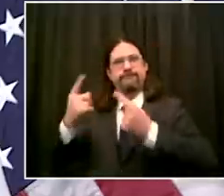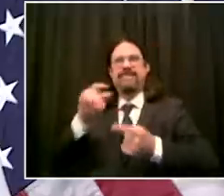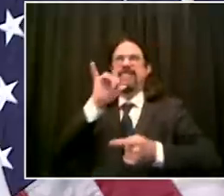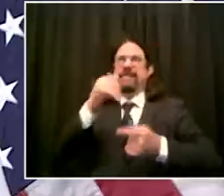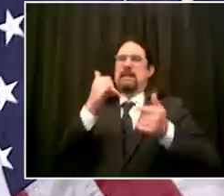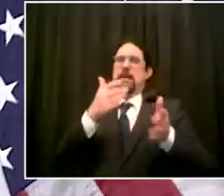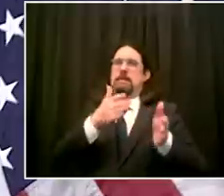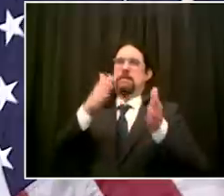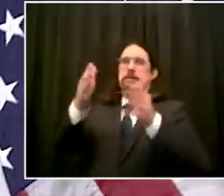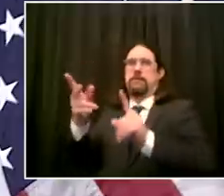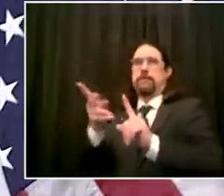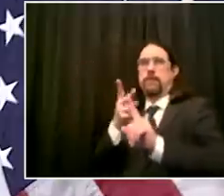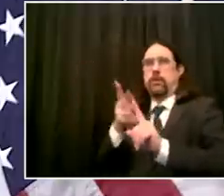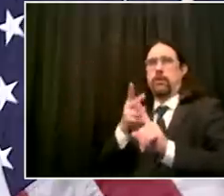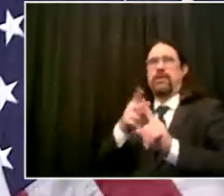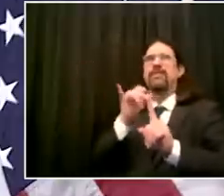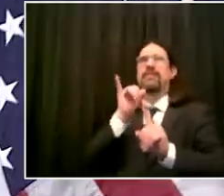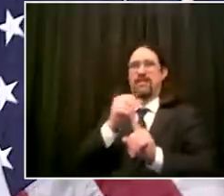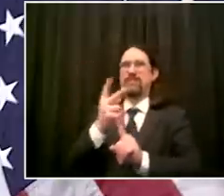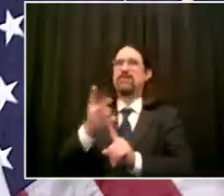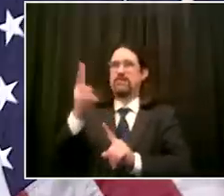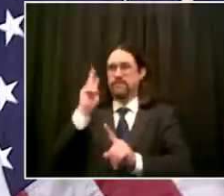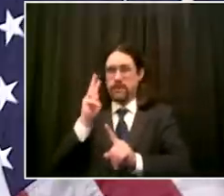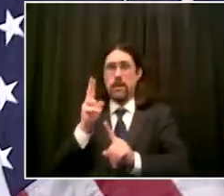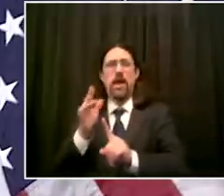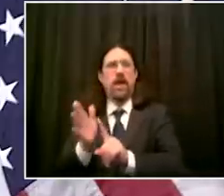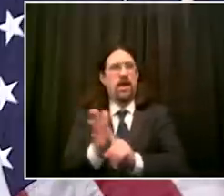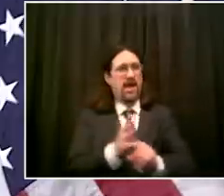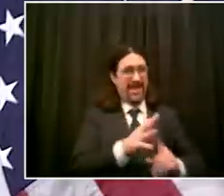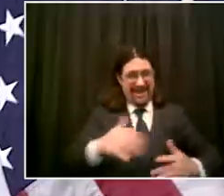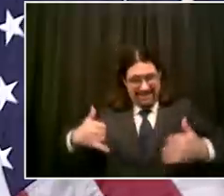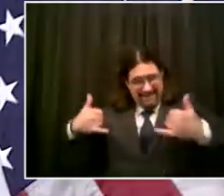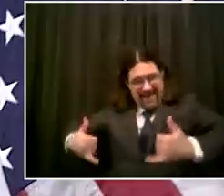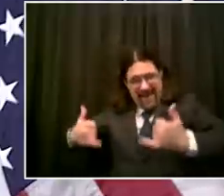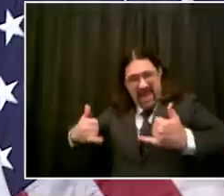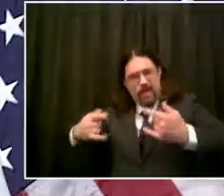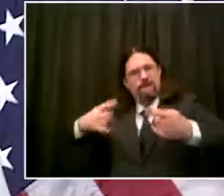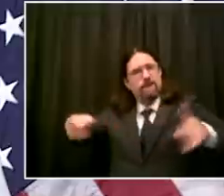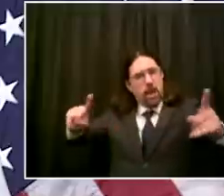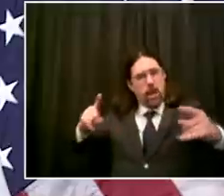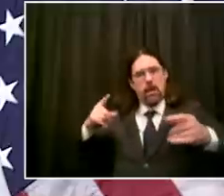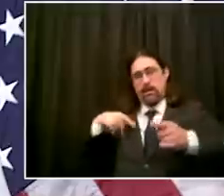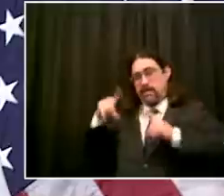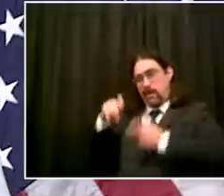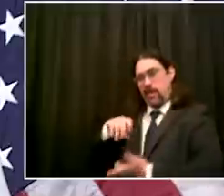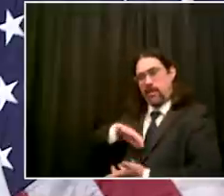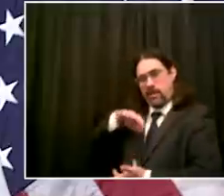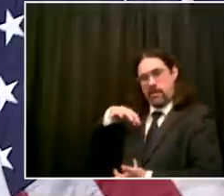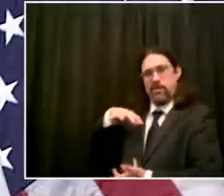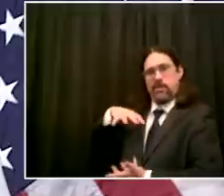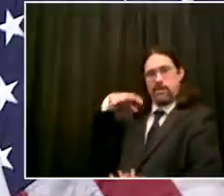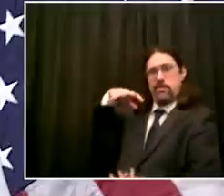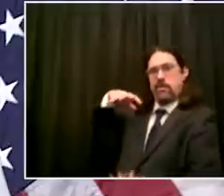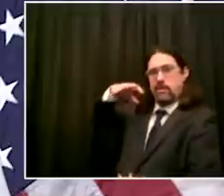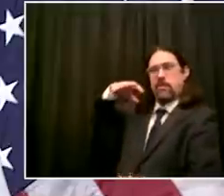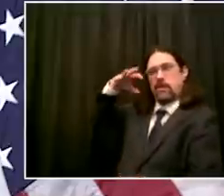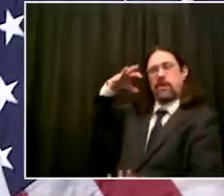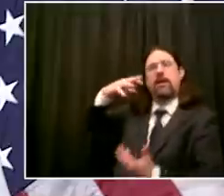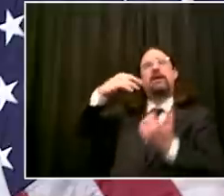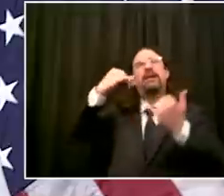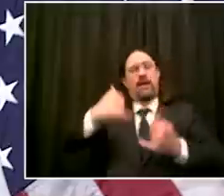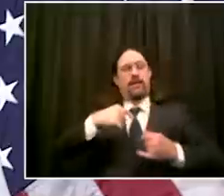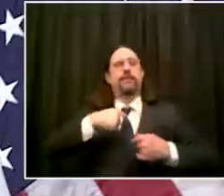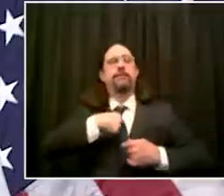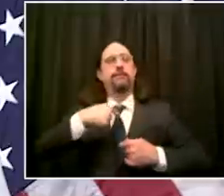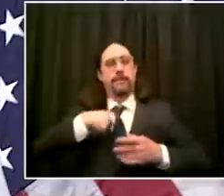because we're finally getting the kind of capacity we need but not because you know we got help where we expected to get it from in washington because